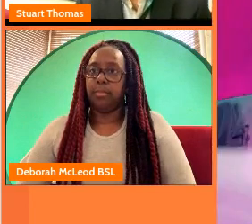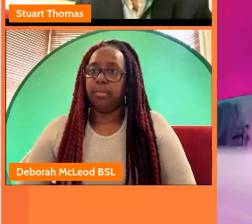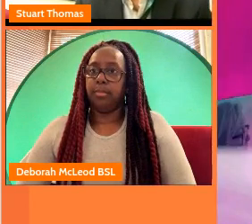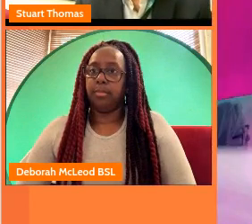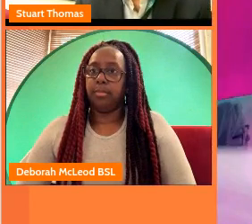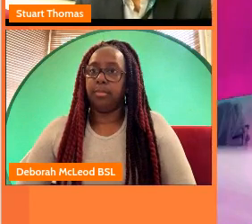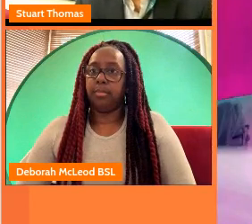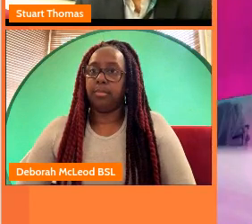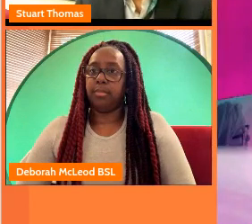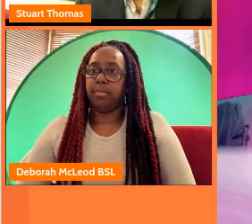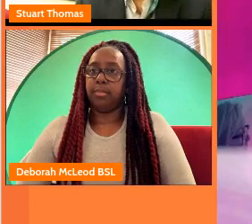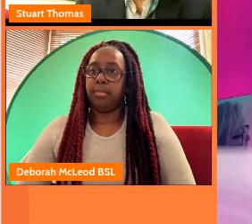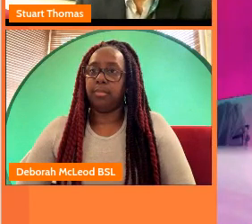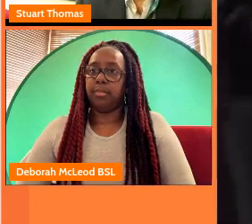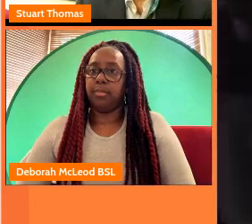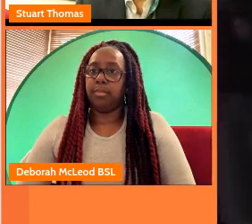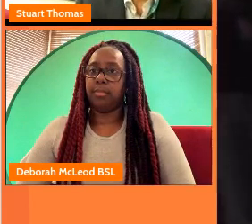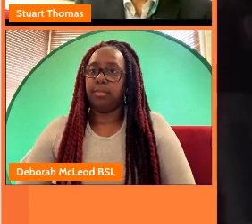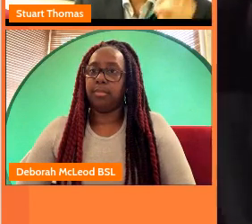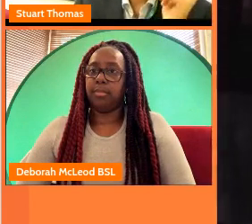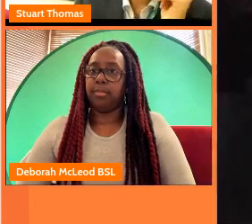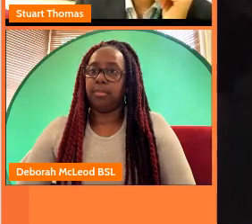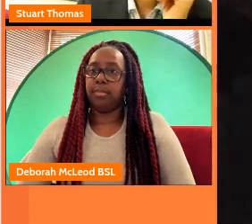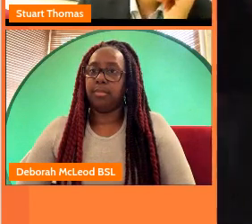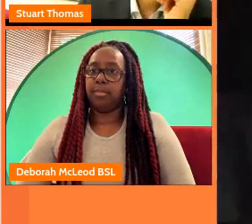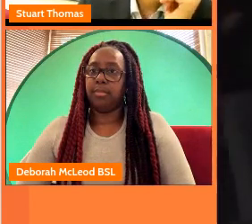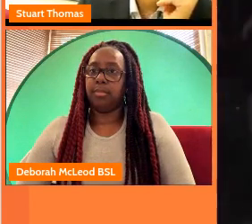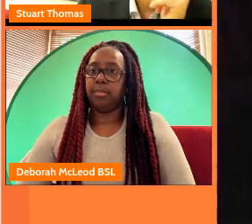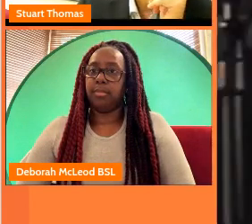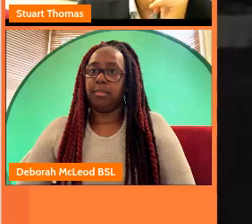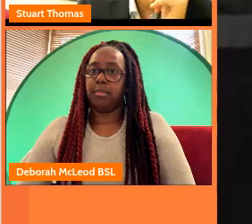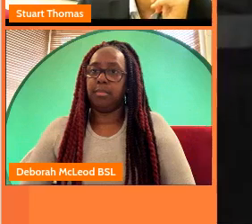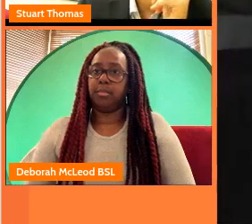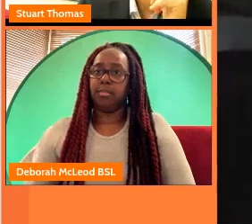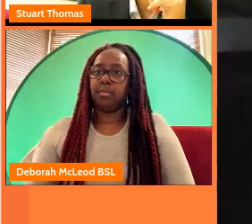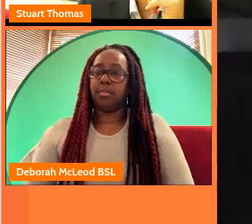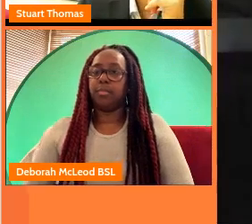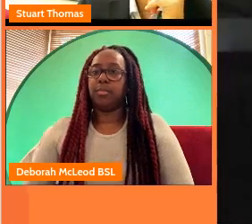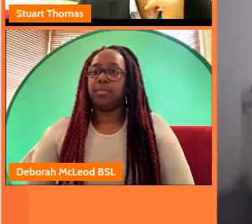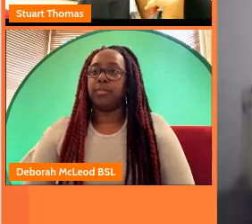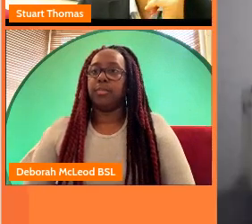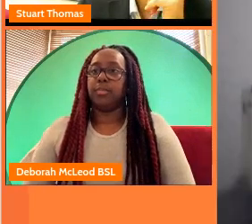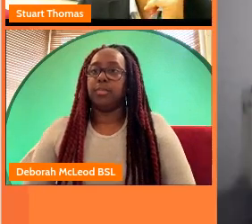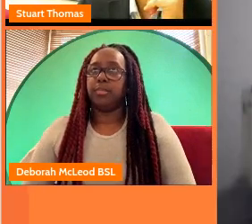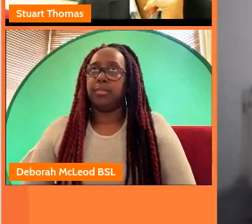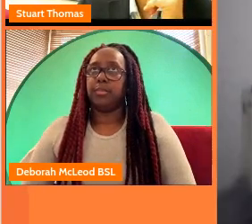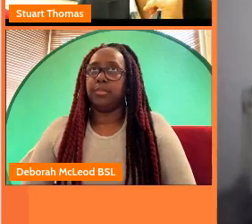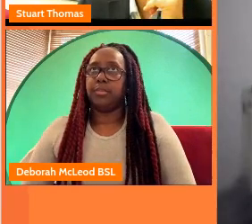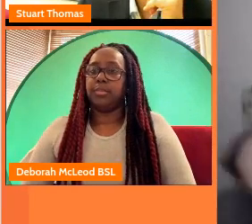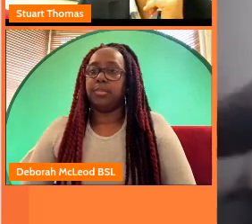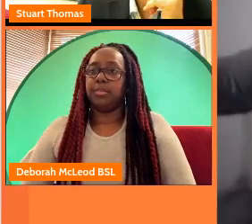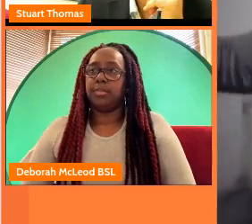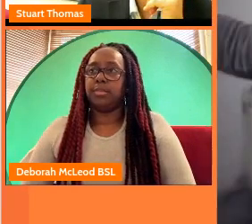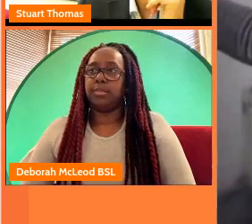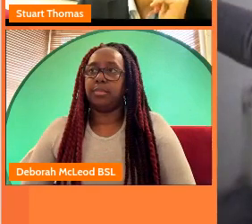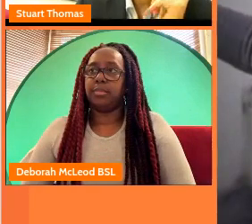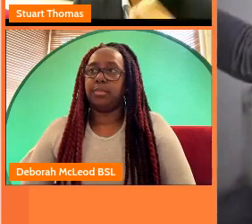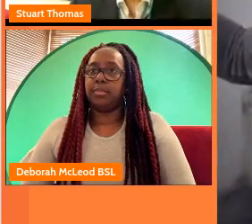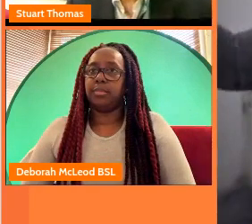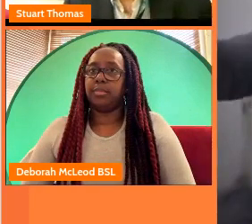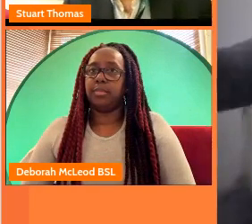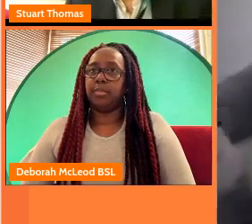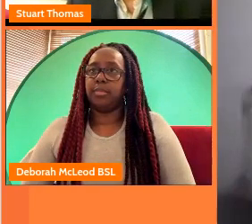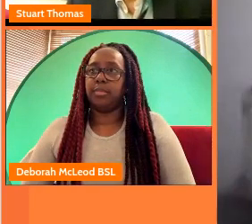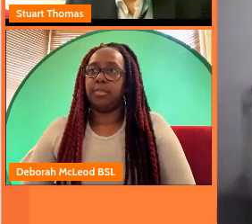us for six supporting local talent is so important to us i'm from coventry originally i grew up like two